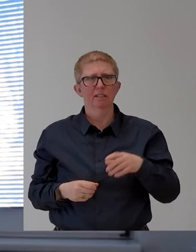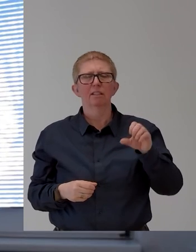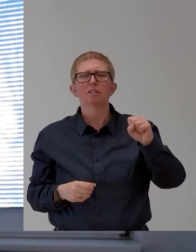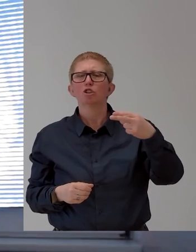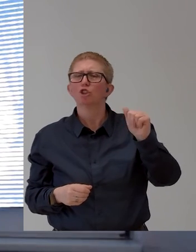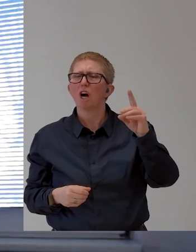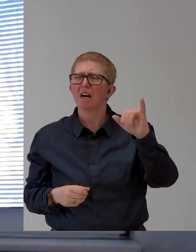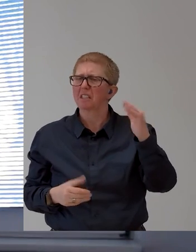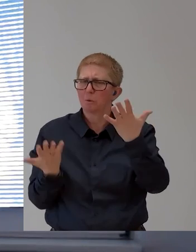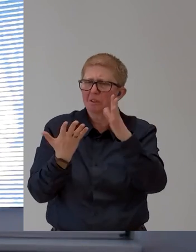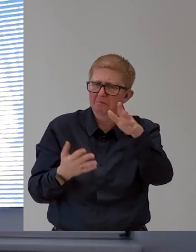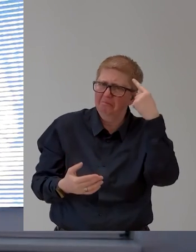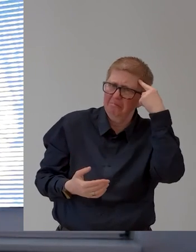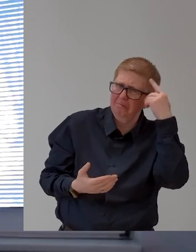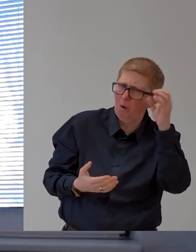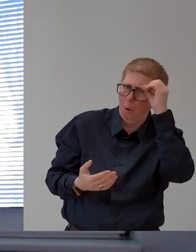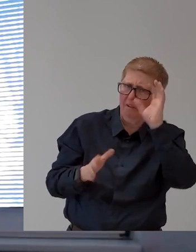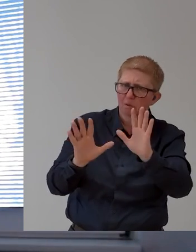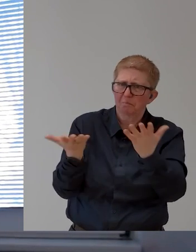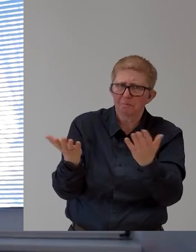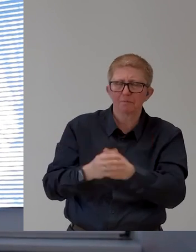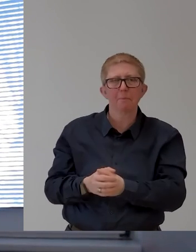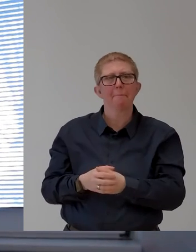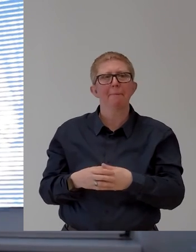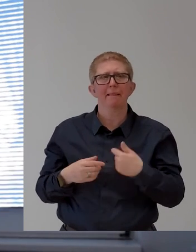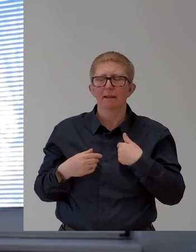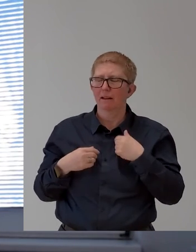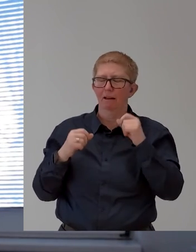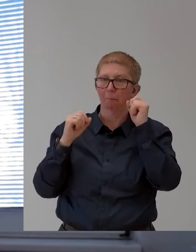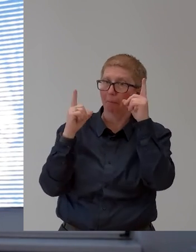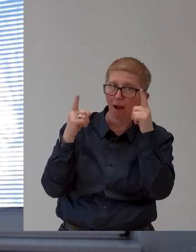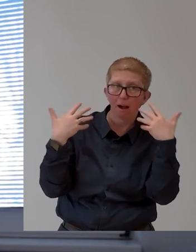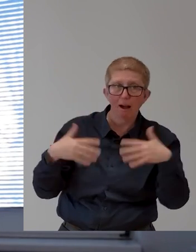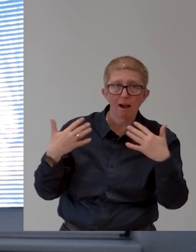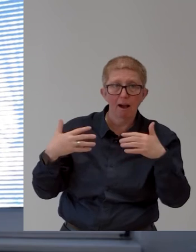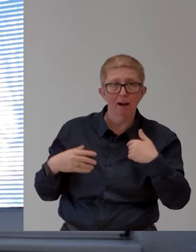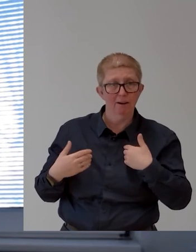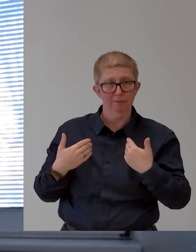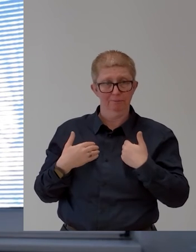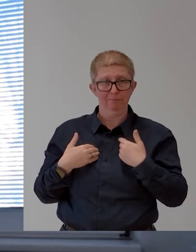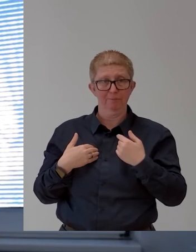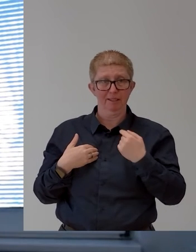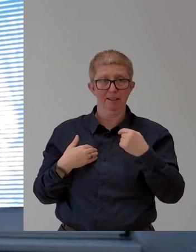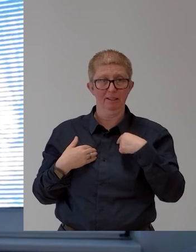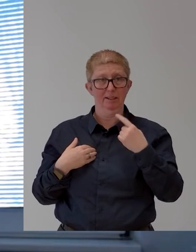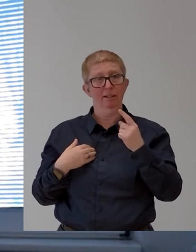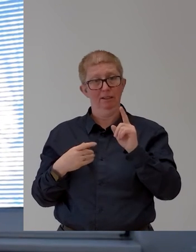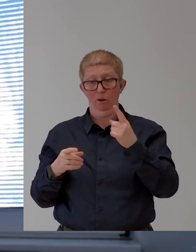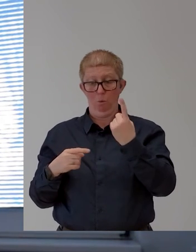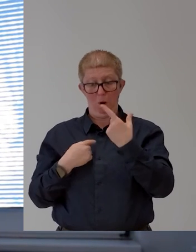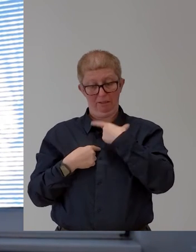Yeah, I'm very biased here because I am one of these 300,000. I have